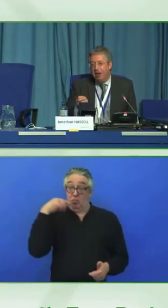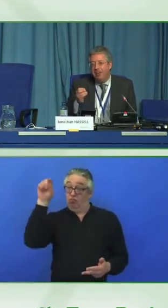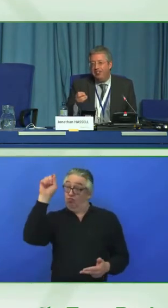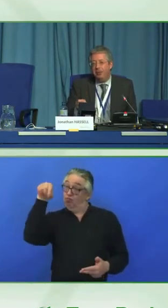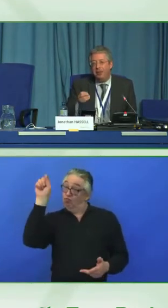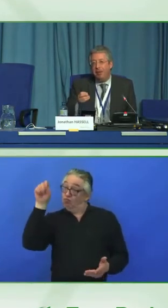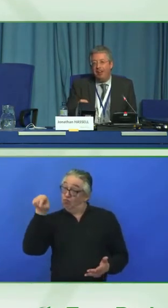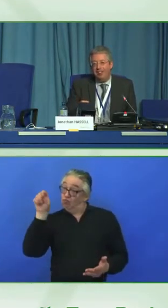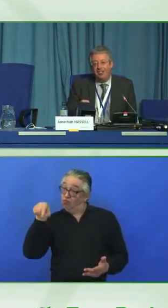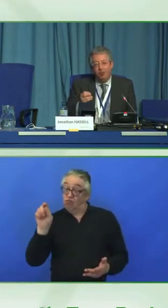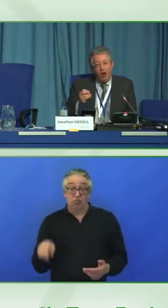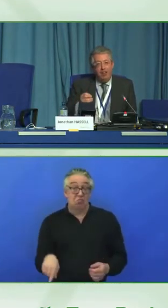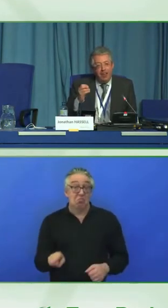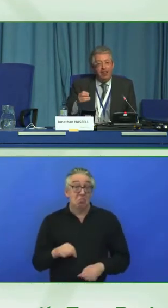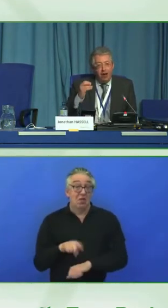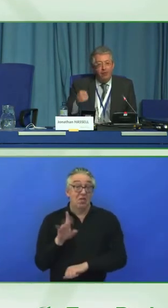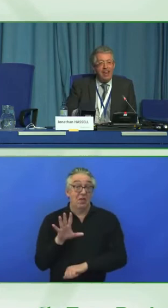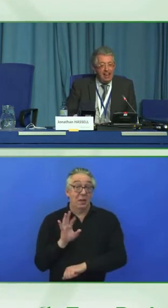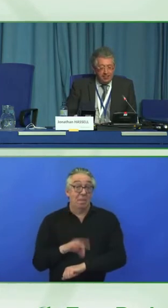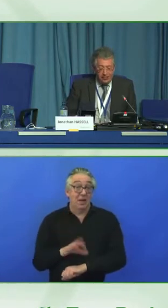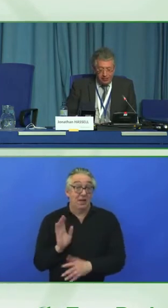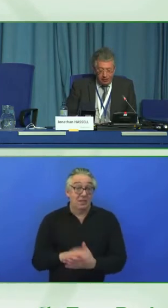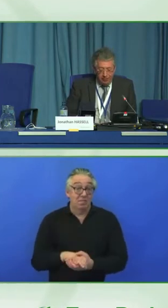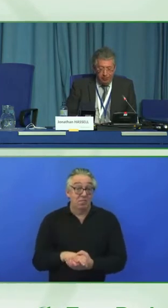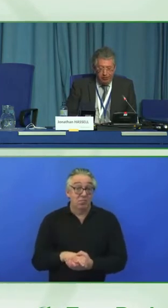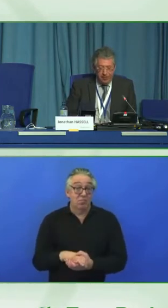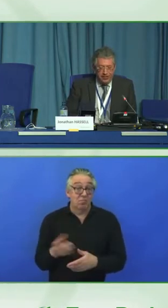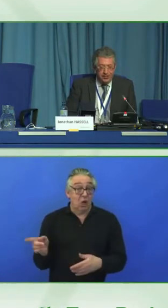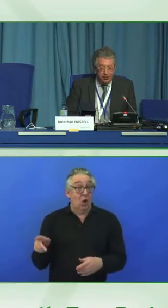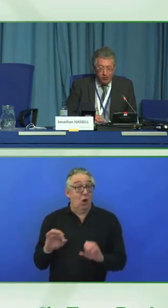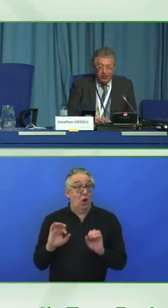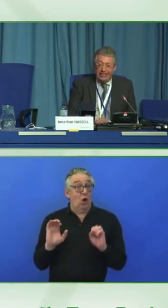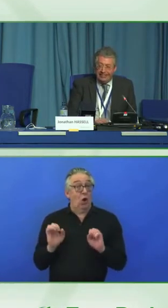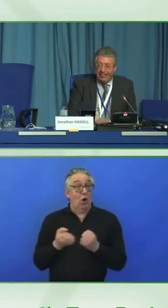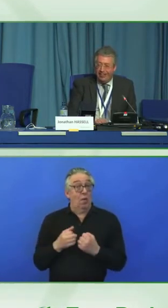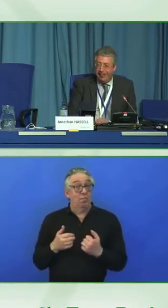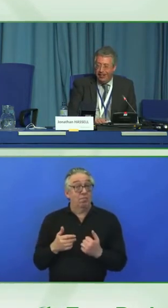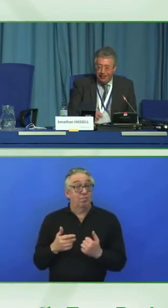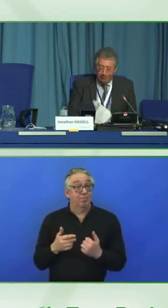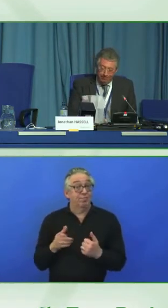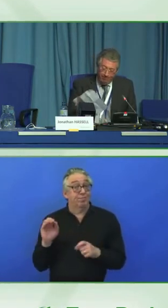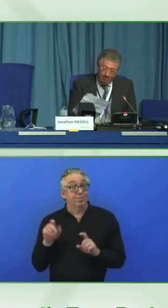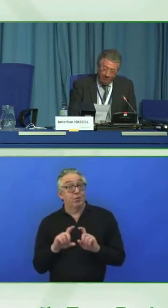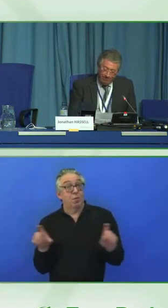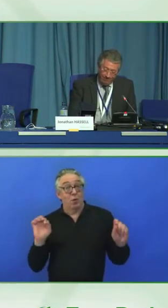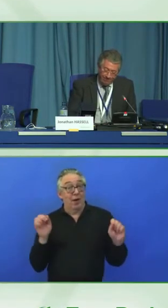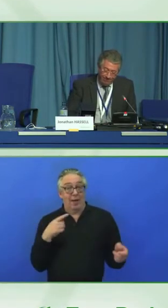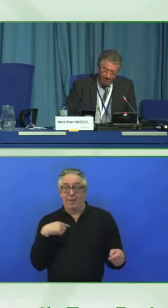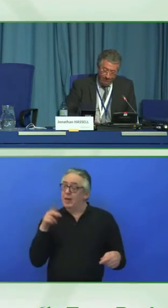maybe some of the places where they could go next to improve their score. Next slide.